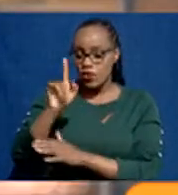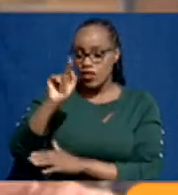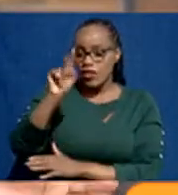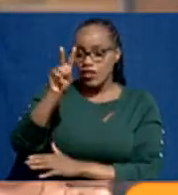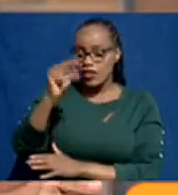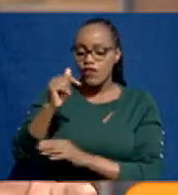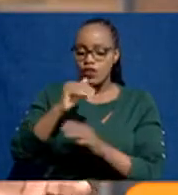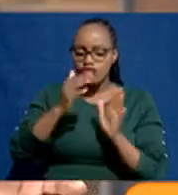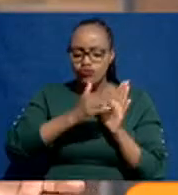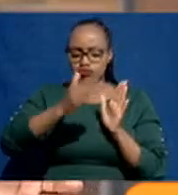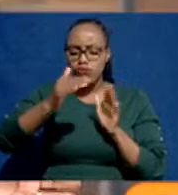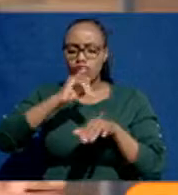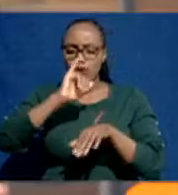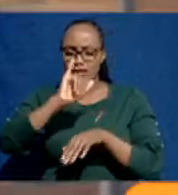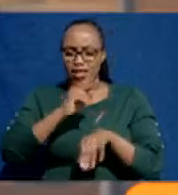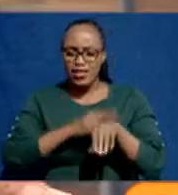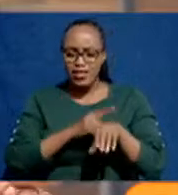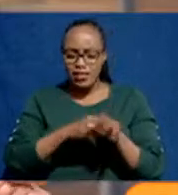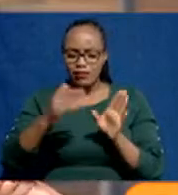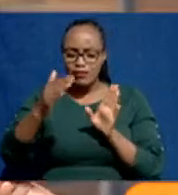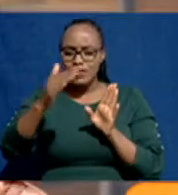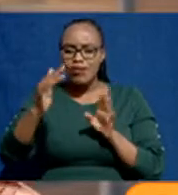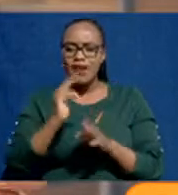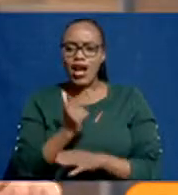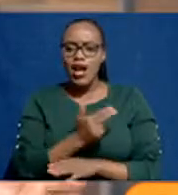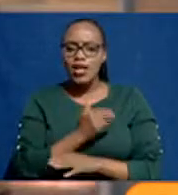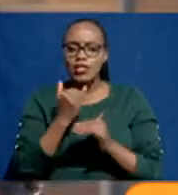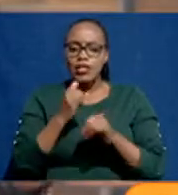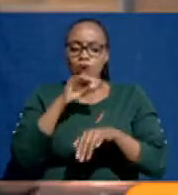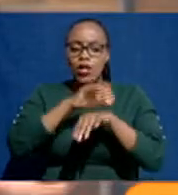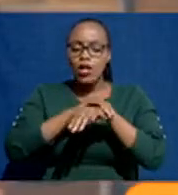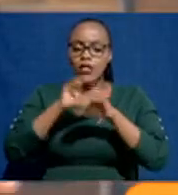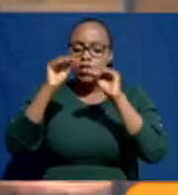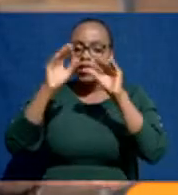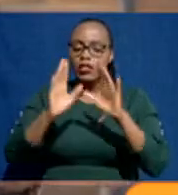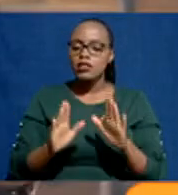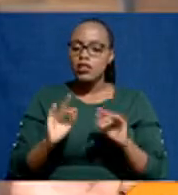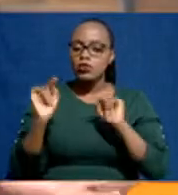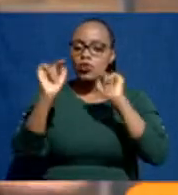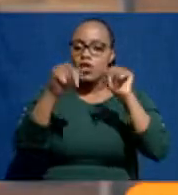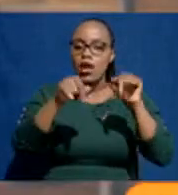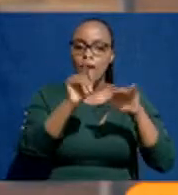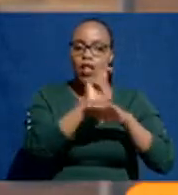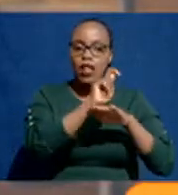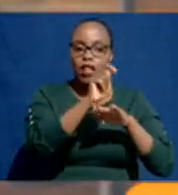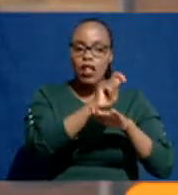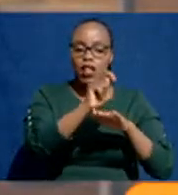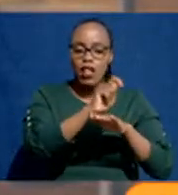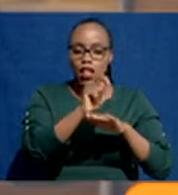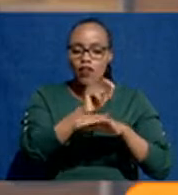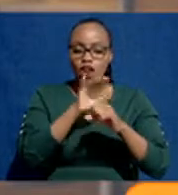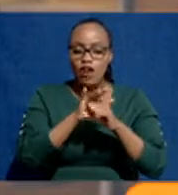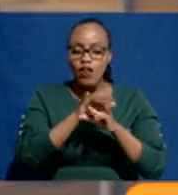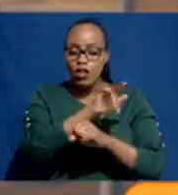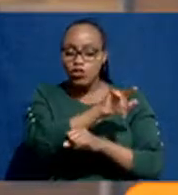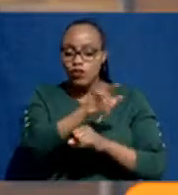for all that period. Where have we suddenly gotten all the tutors to train the hundreds of thousands from?